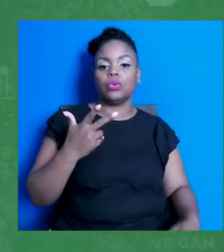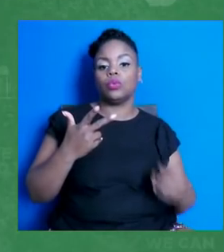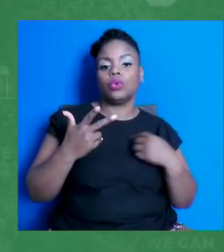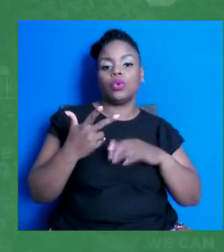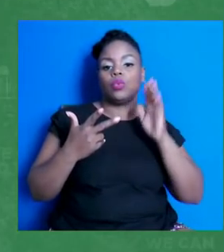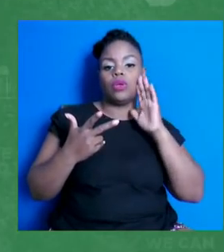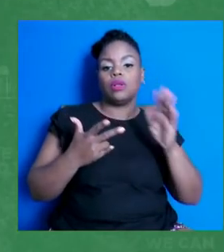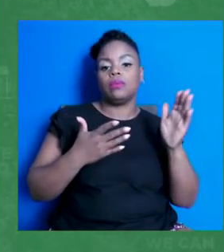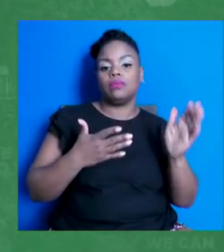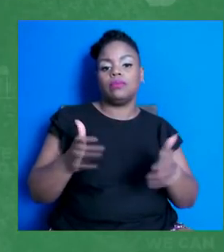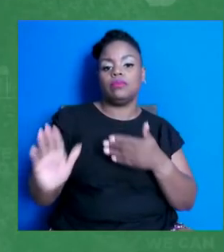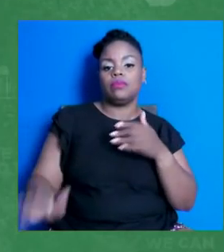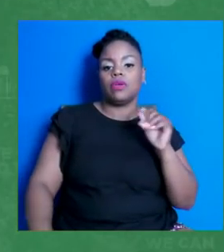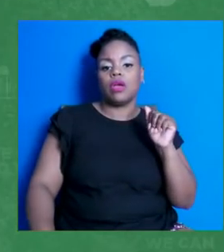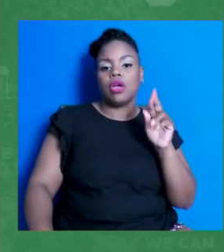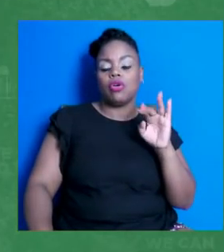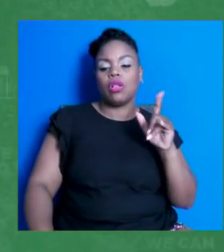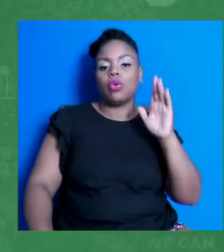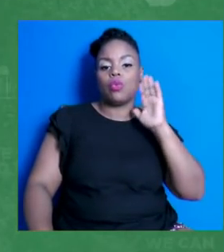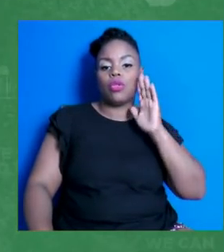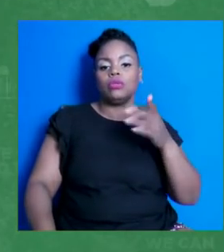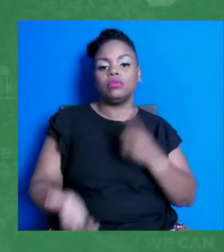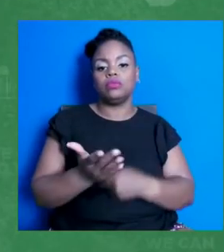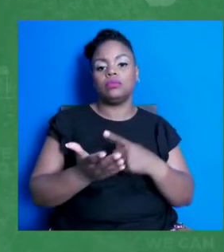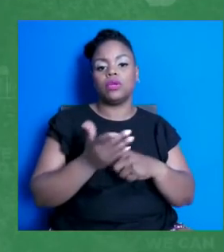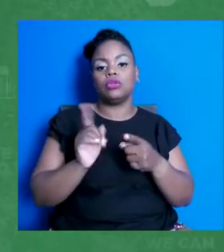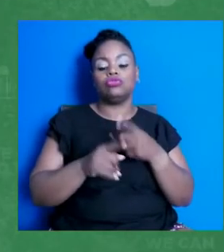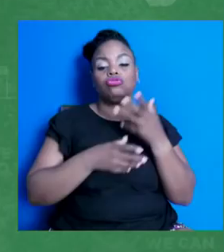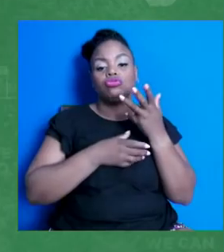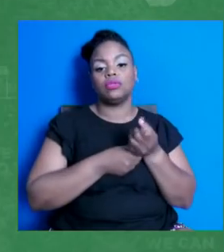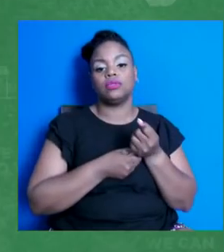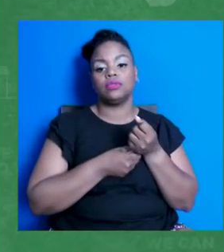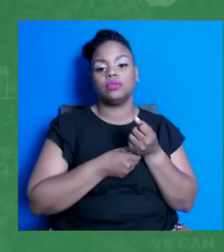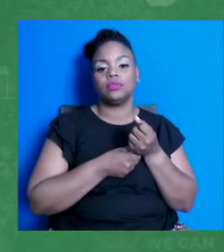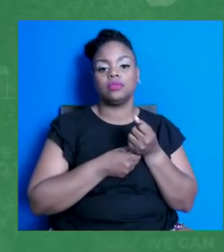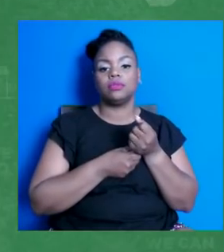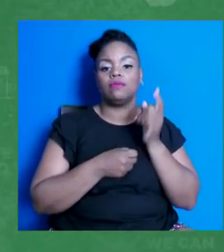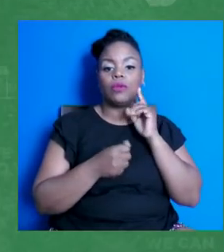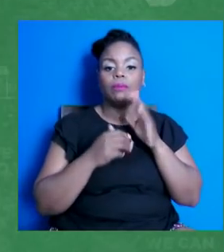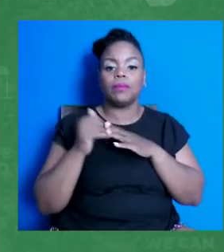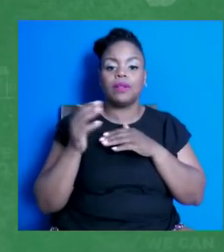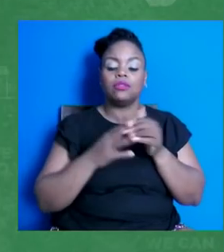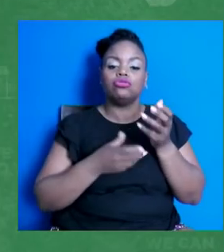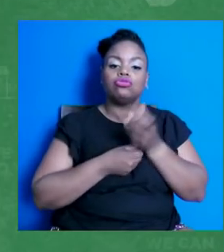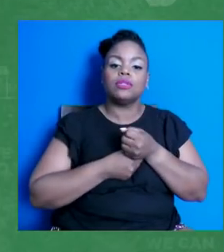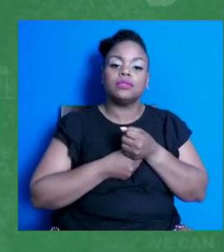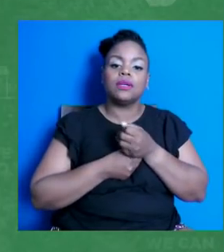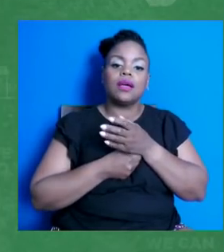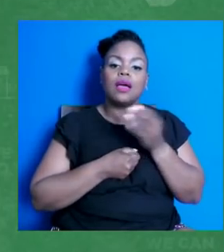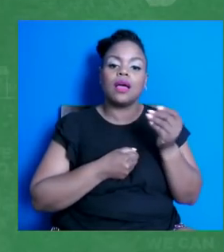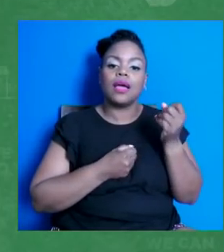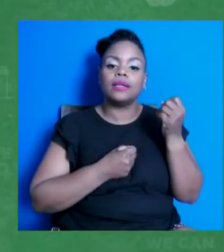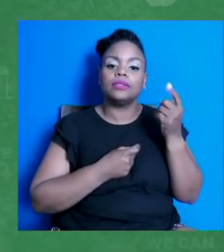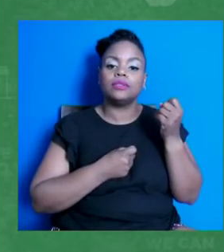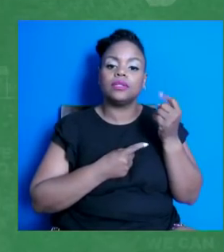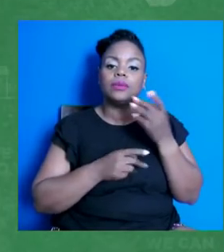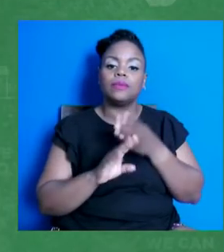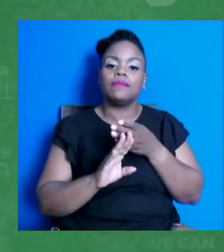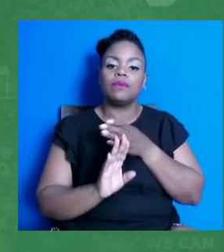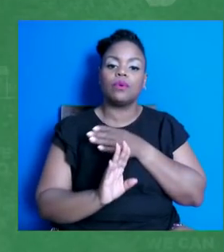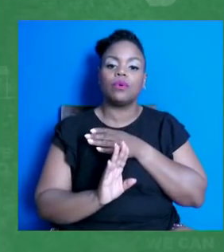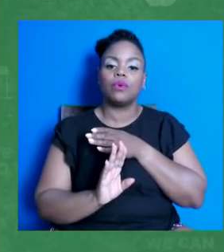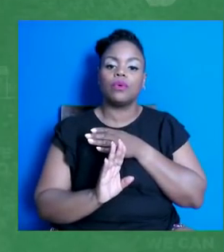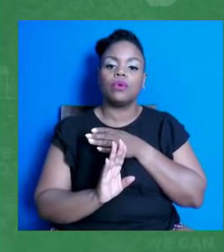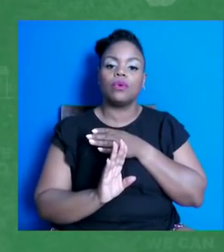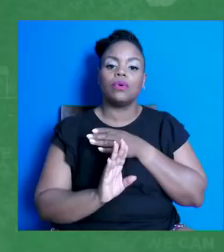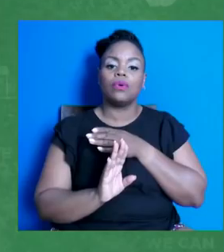about trust. So for building trust and understanding. So first, before you give health facts or encourage people